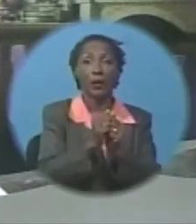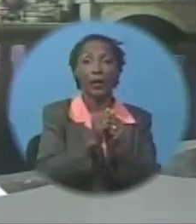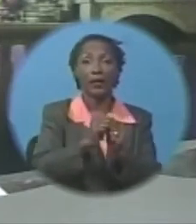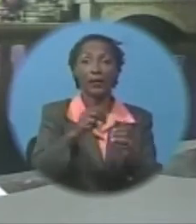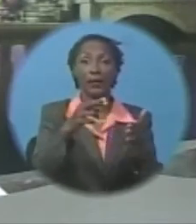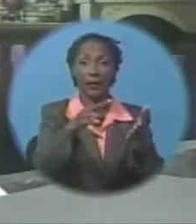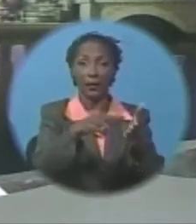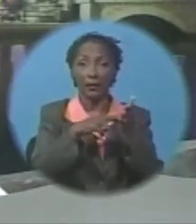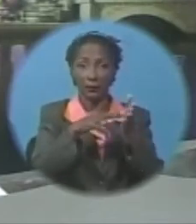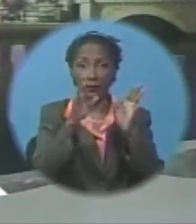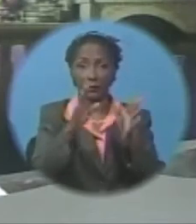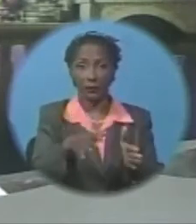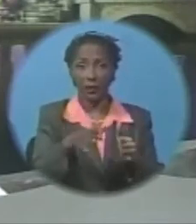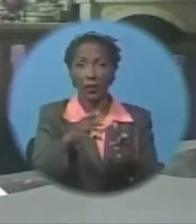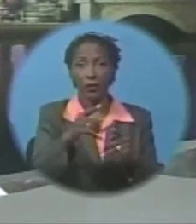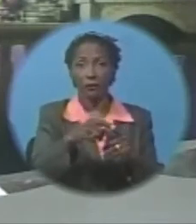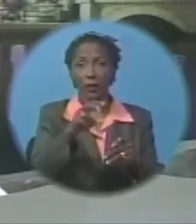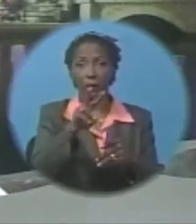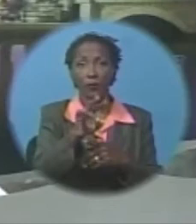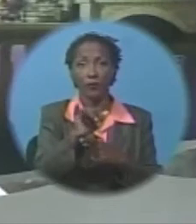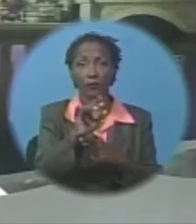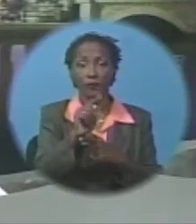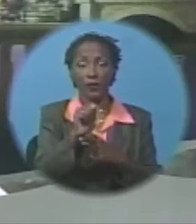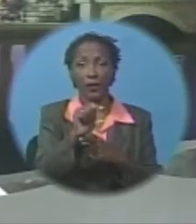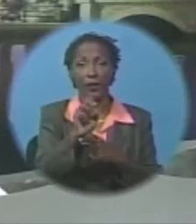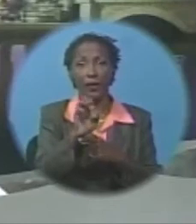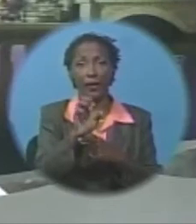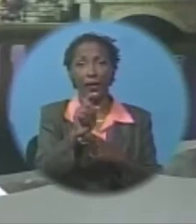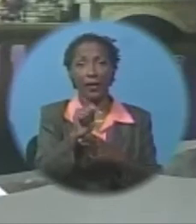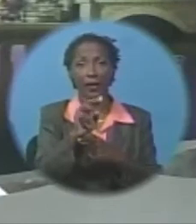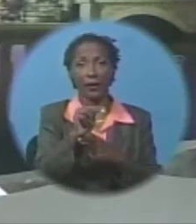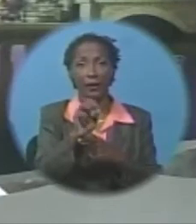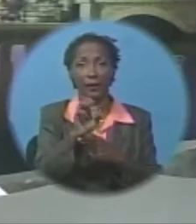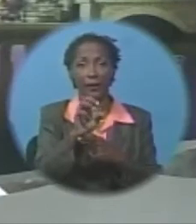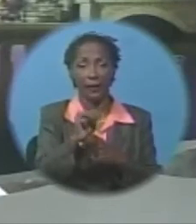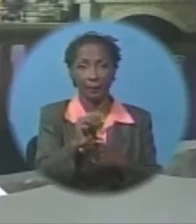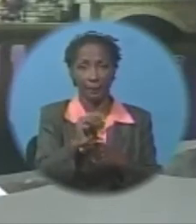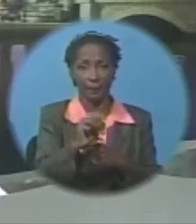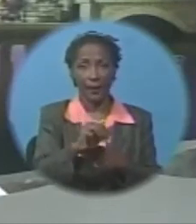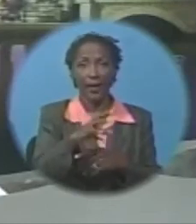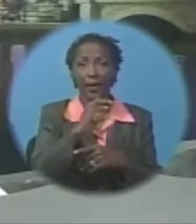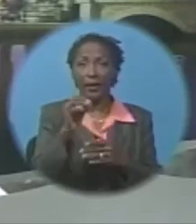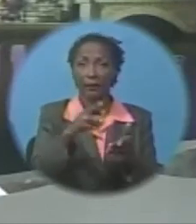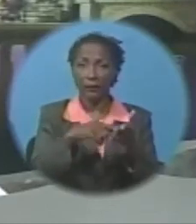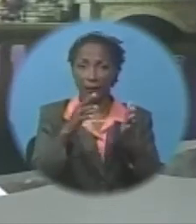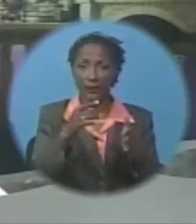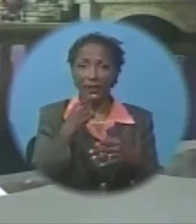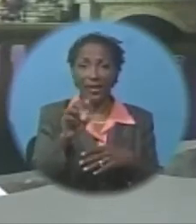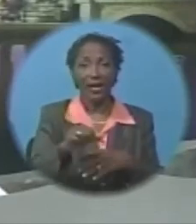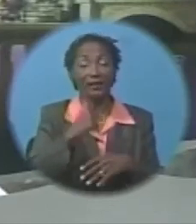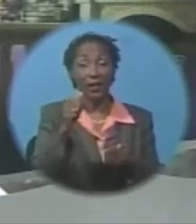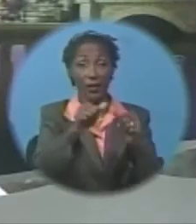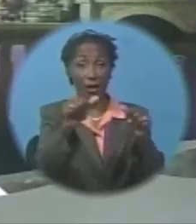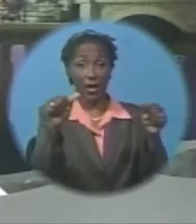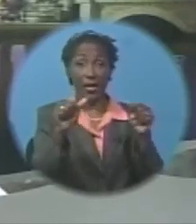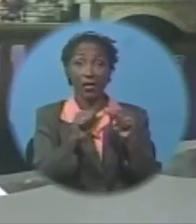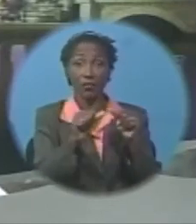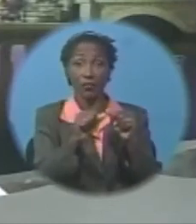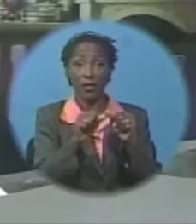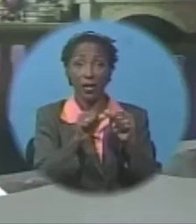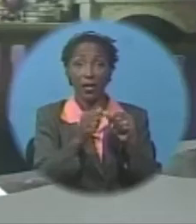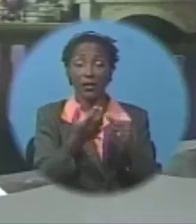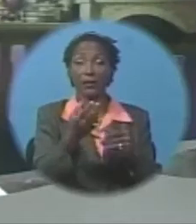areas where he believes the two countries could begin the search for investment. The ambassador said another area of potential